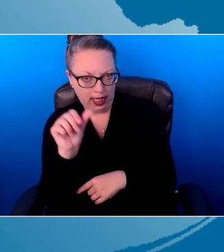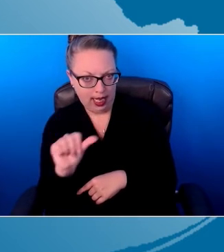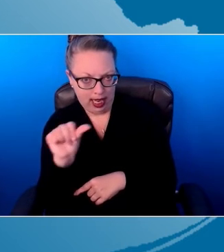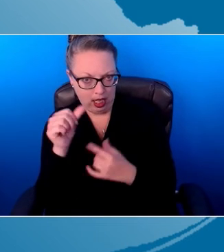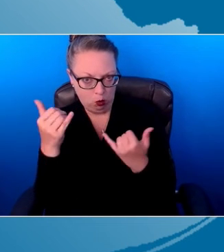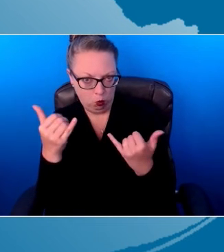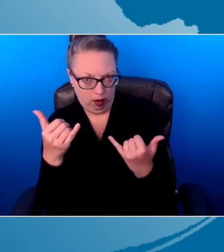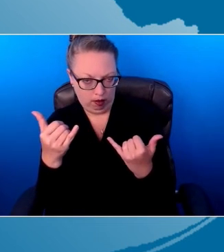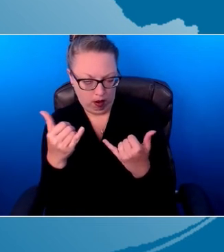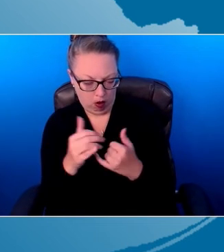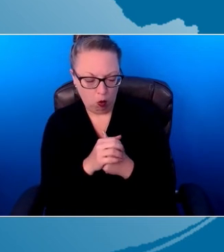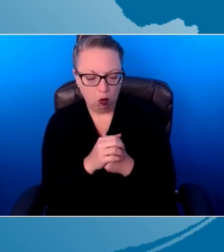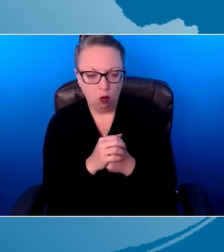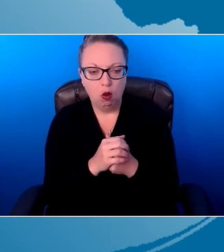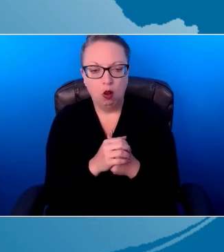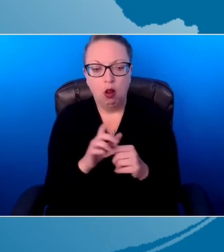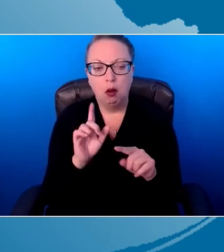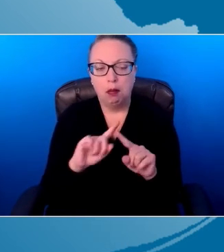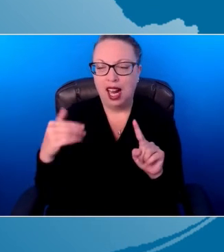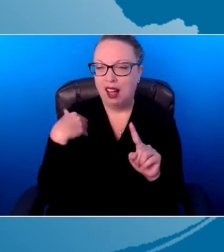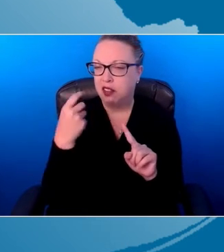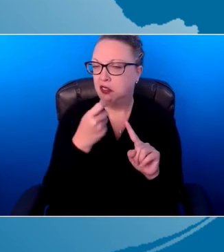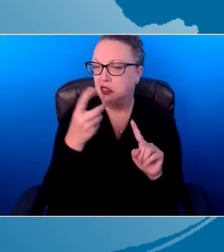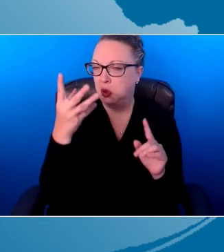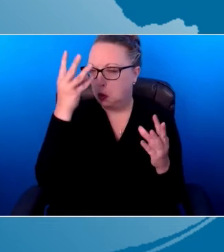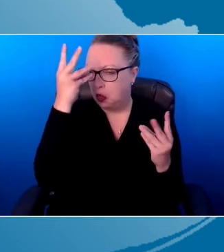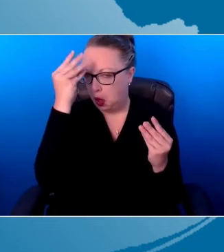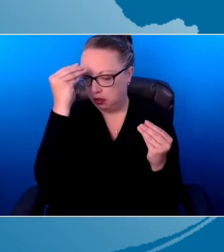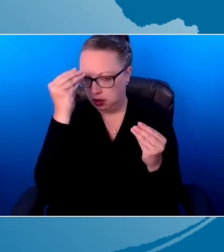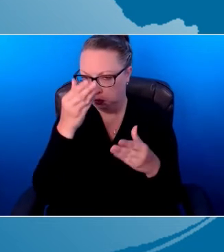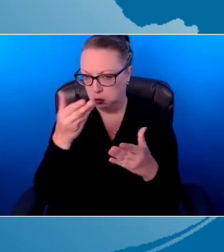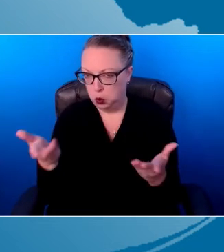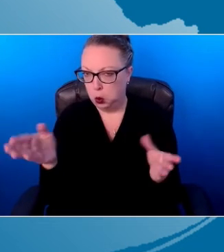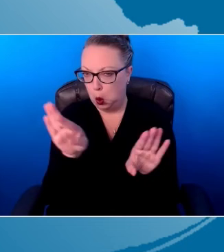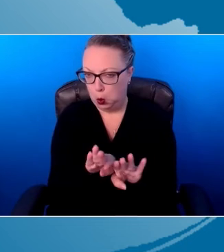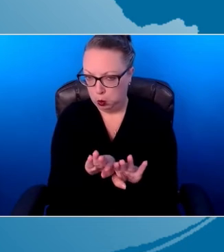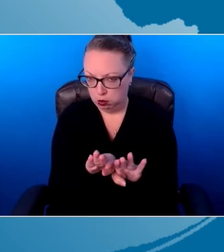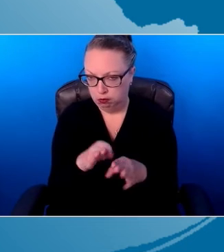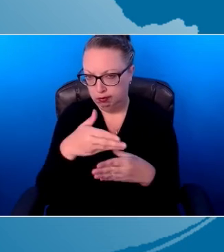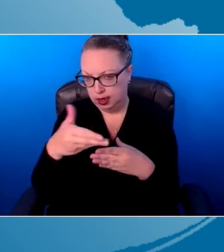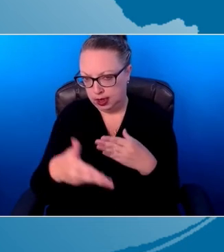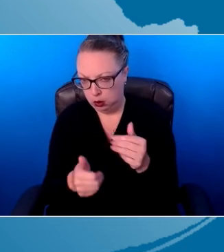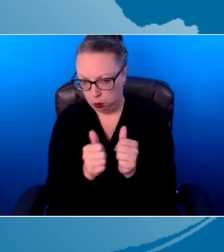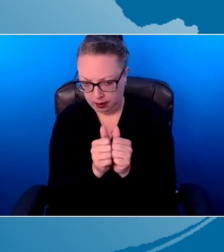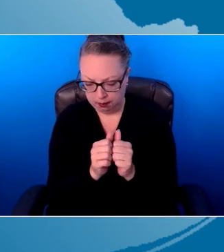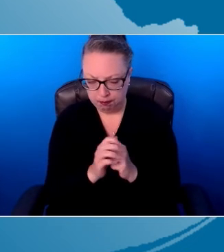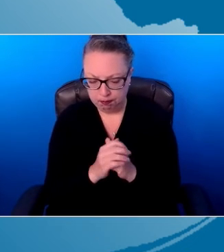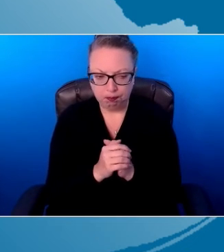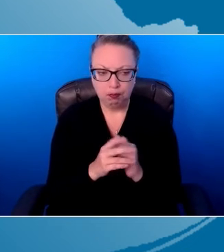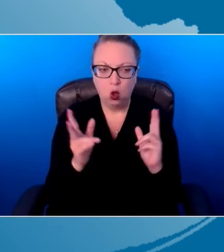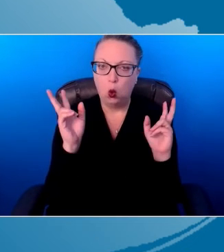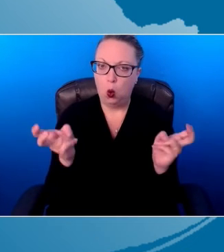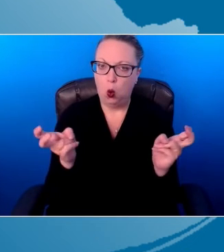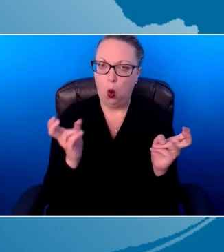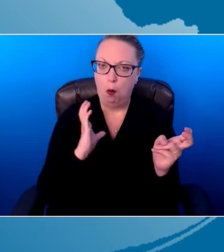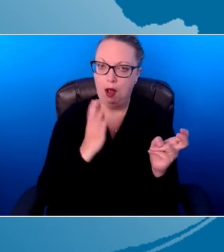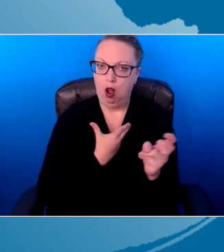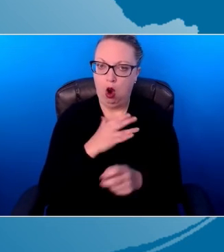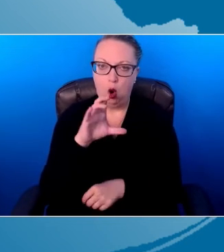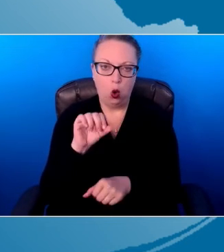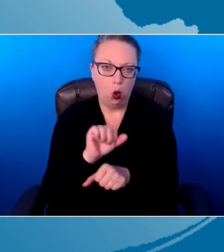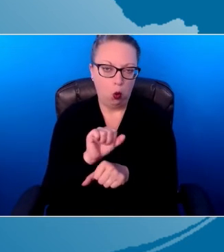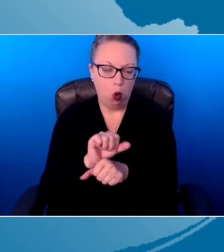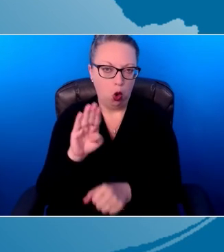want to leave you with some thoughts here, some particular thoughts. And I want to leave you with a quote by our colleague, Barbara